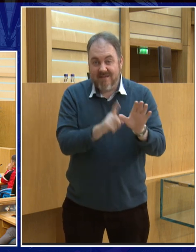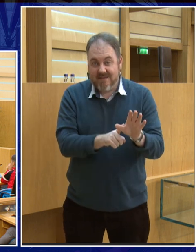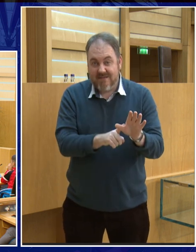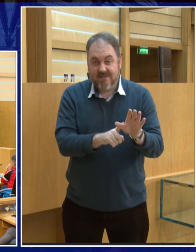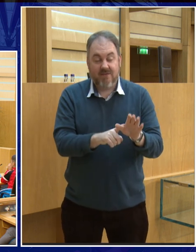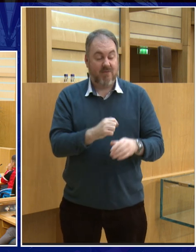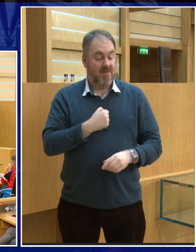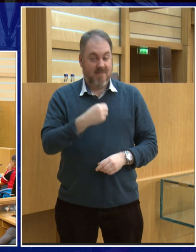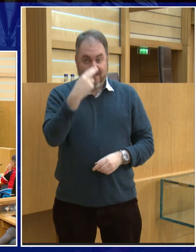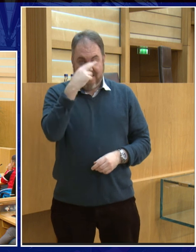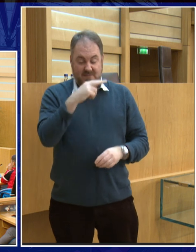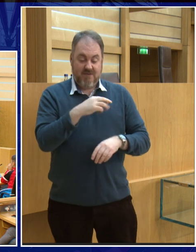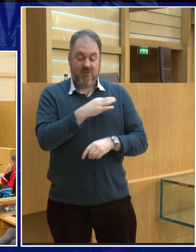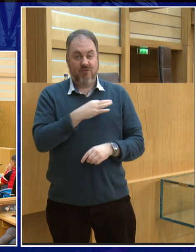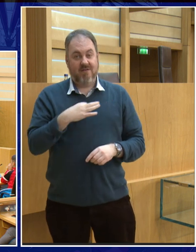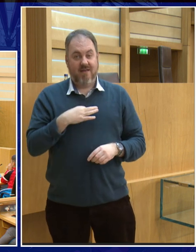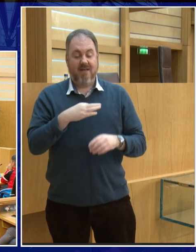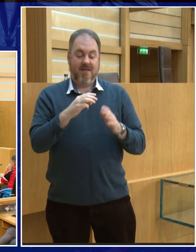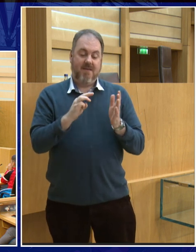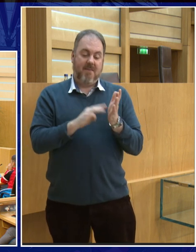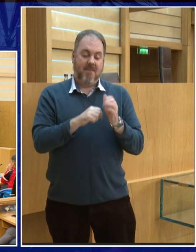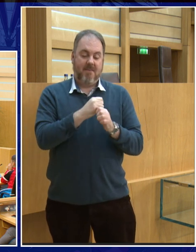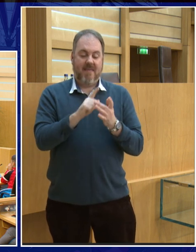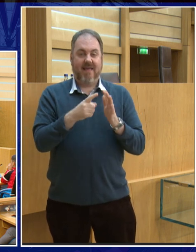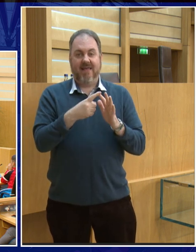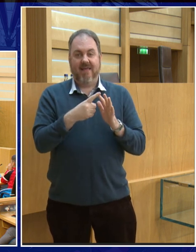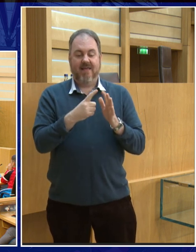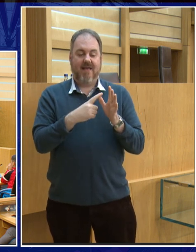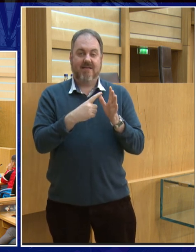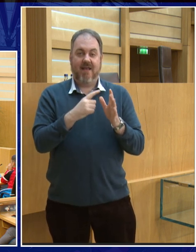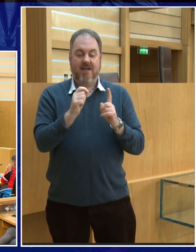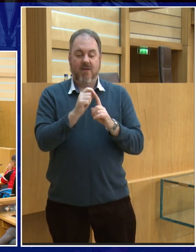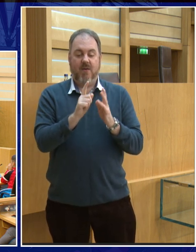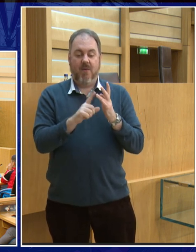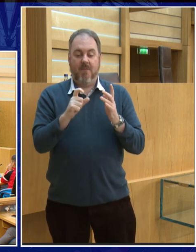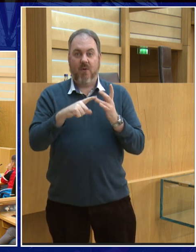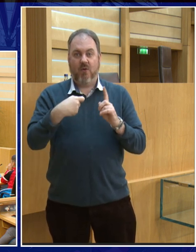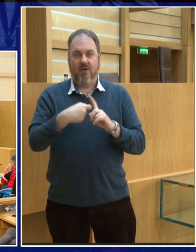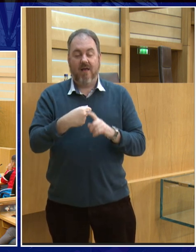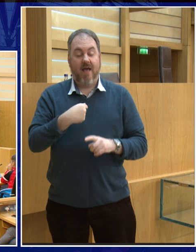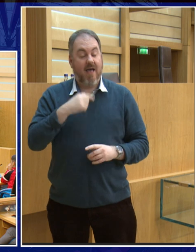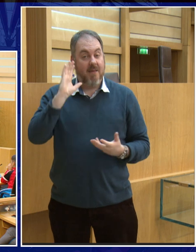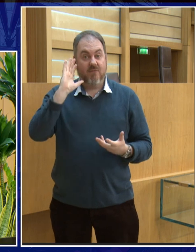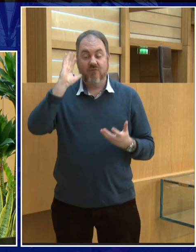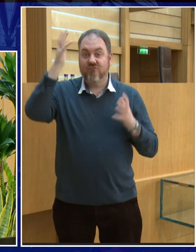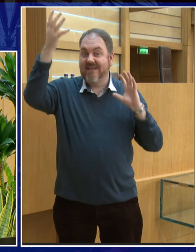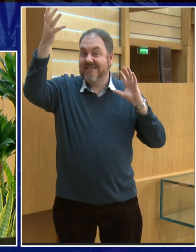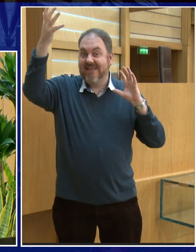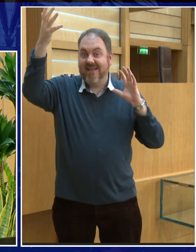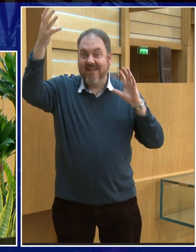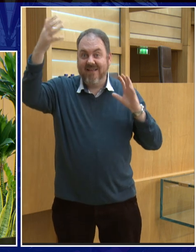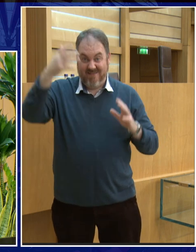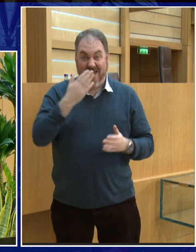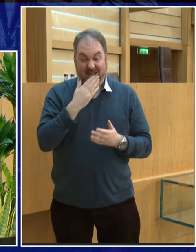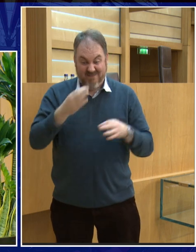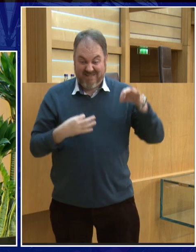my name is Dr. Maggie Adairn-Pocock. And I am a self-certified lunatic. Yes, it's